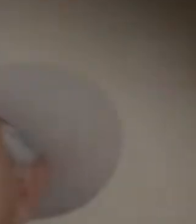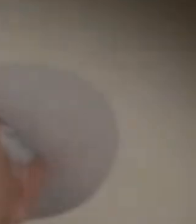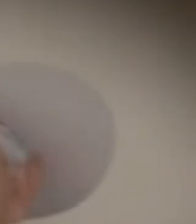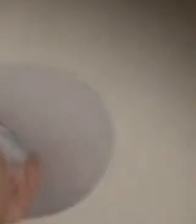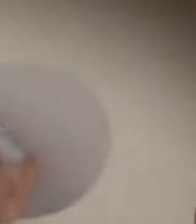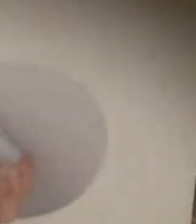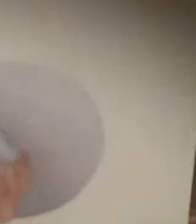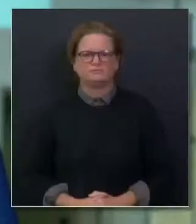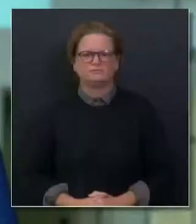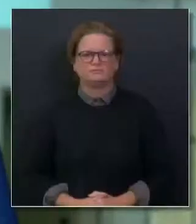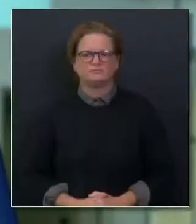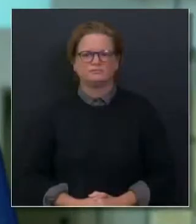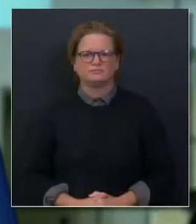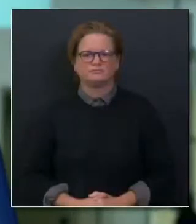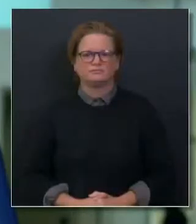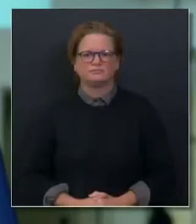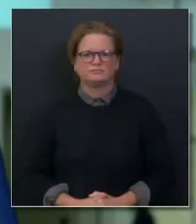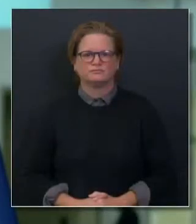My dad.